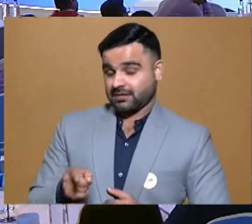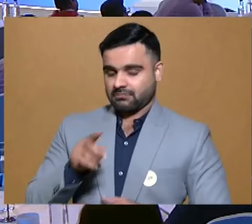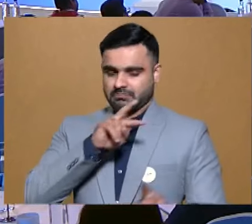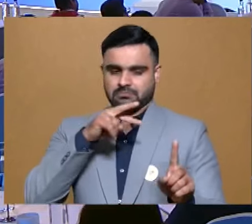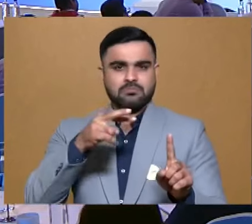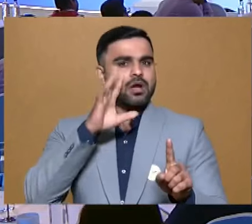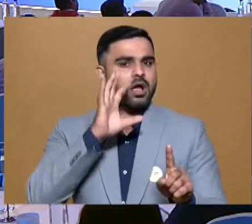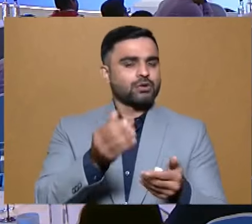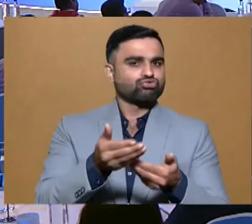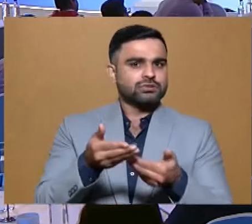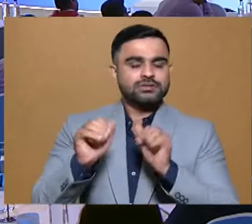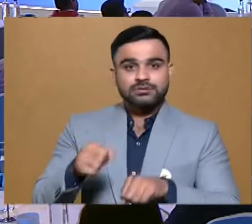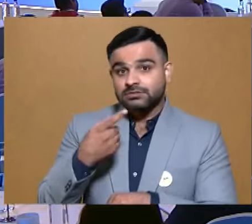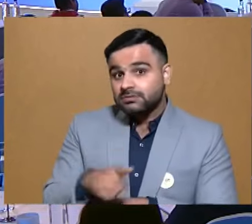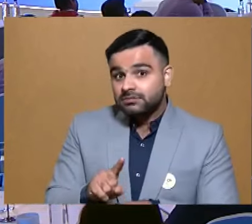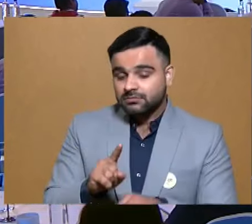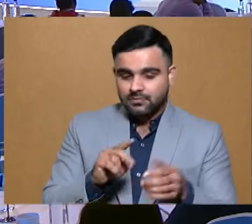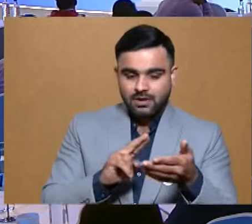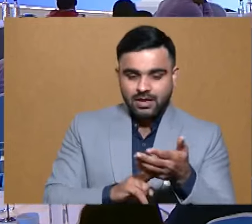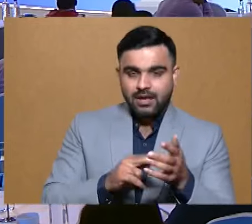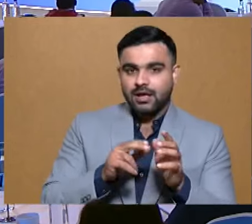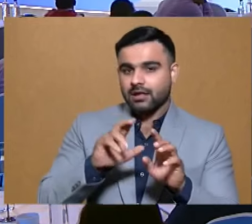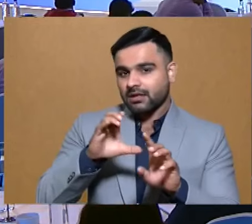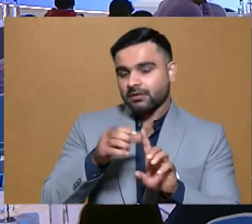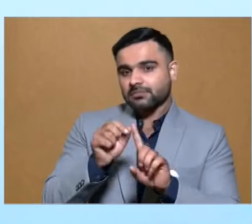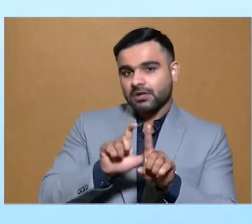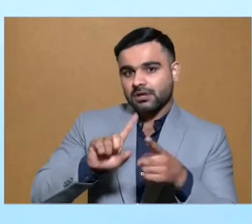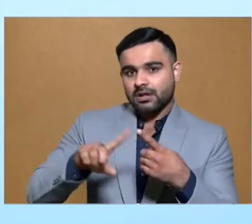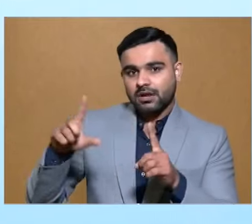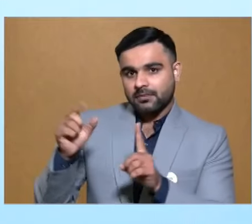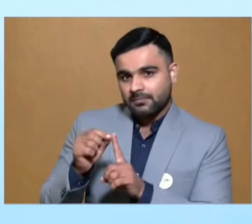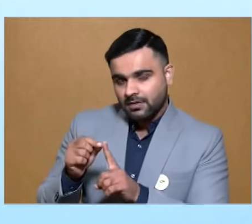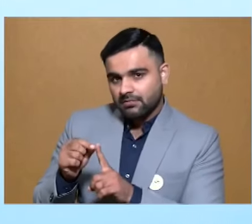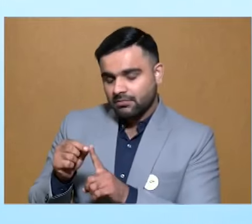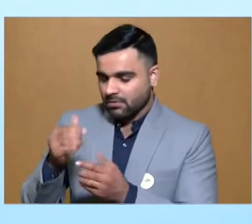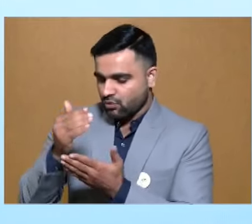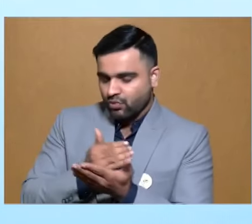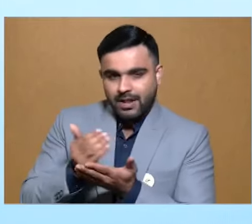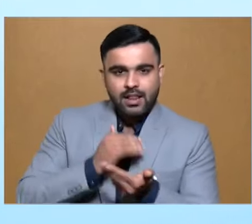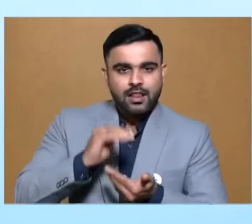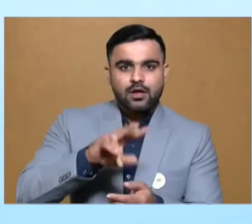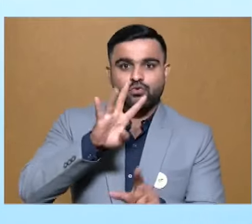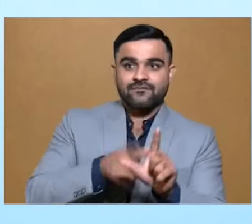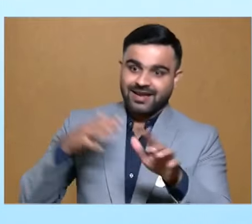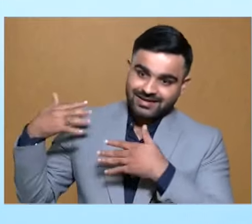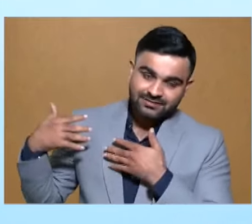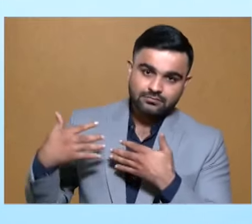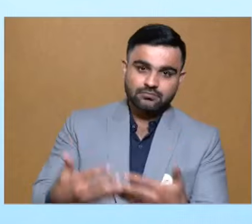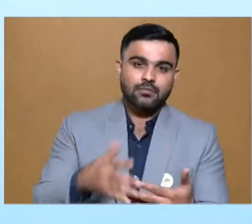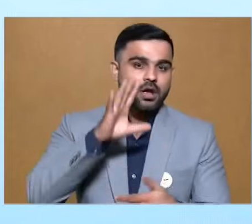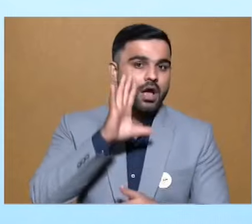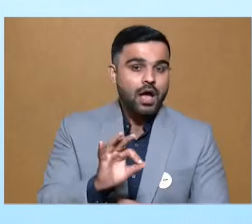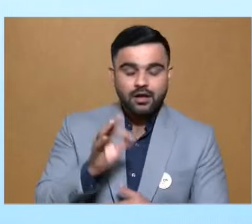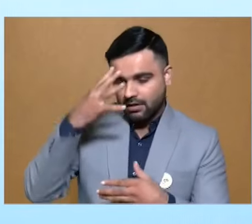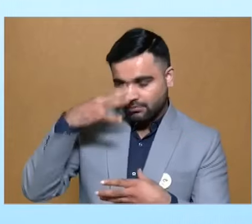views are very welcome about what this is. So we at NCP, EDP, we've been running this award for the last 25 years and very